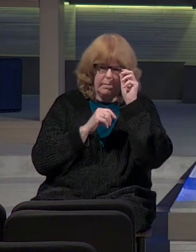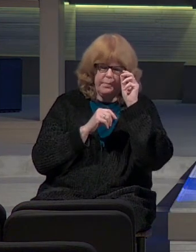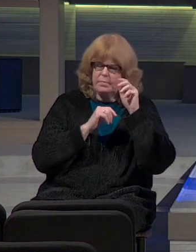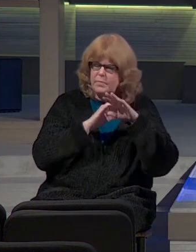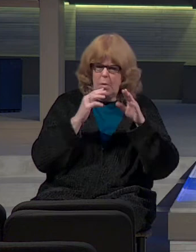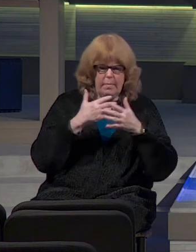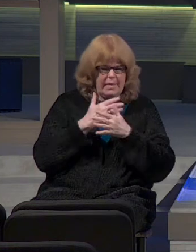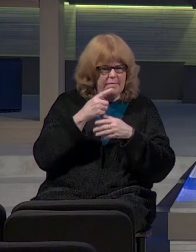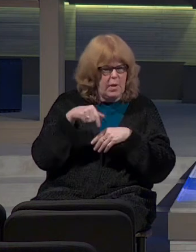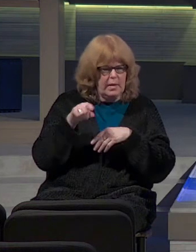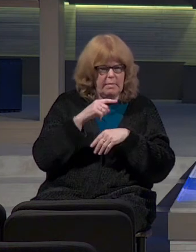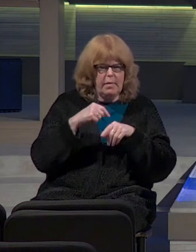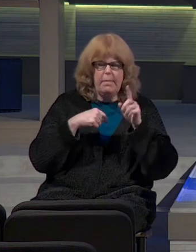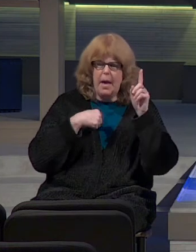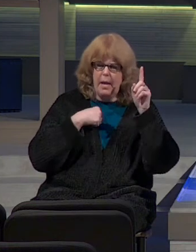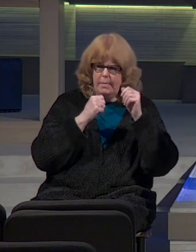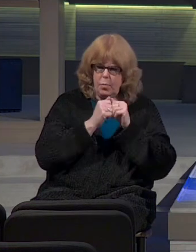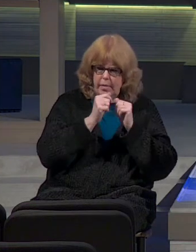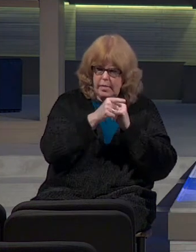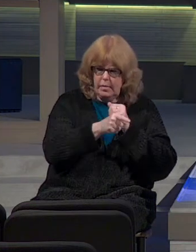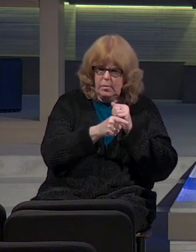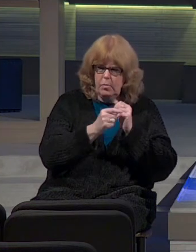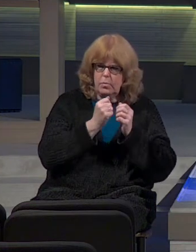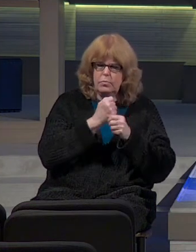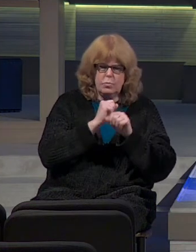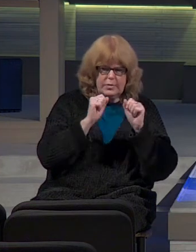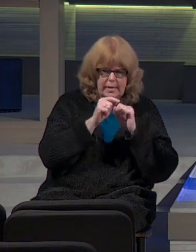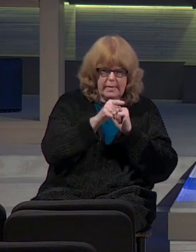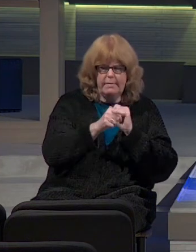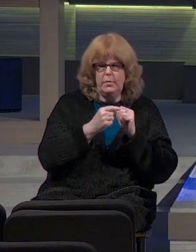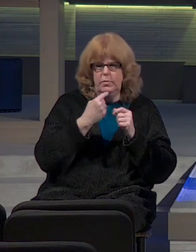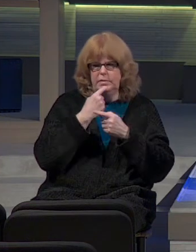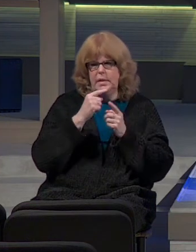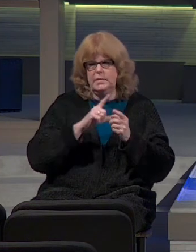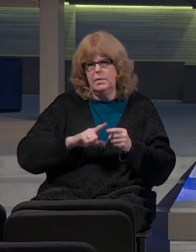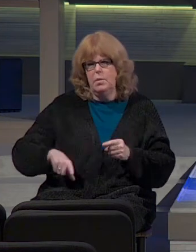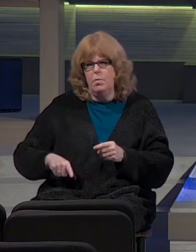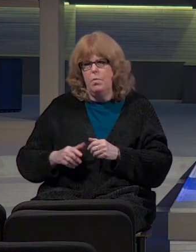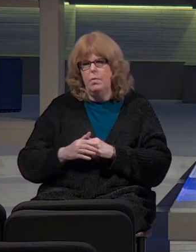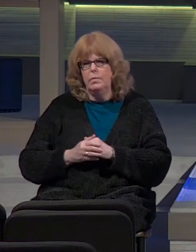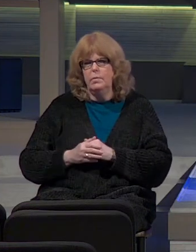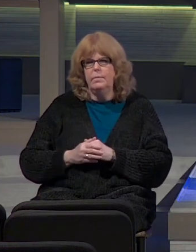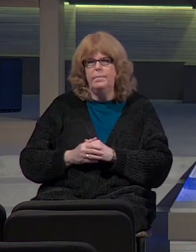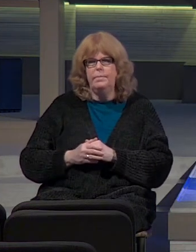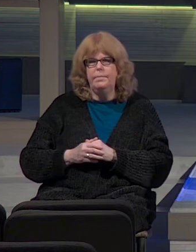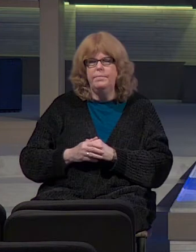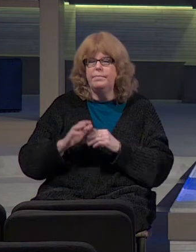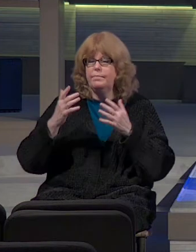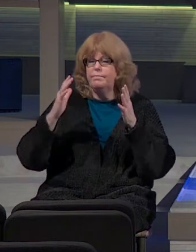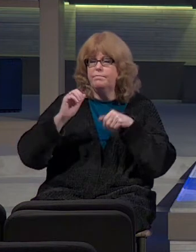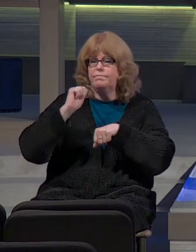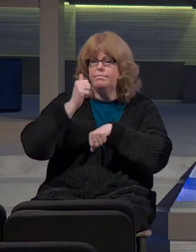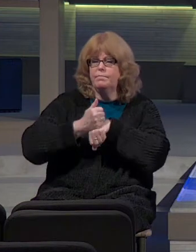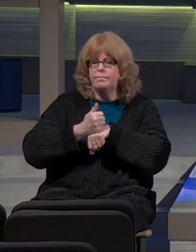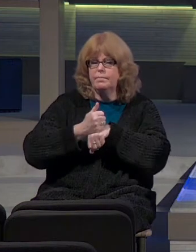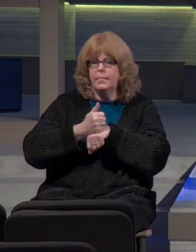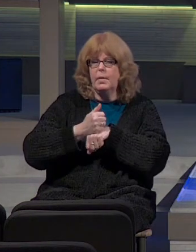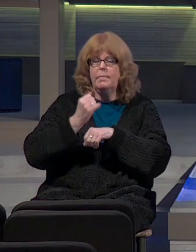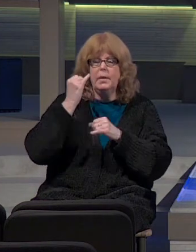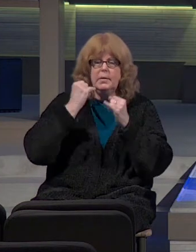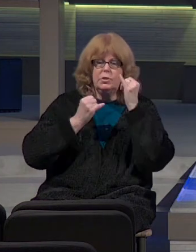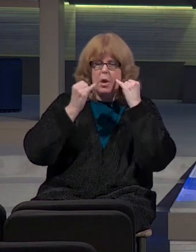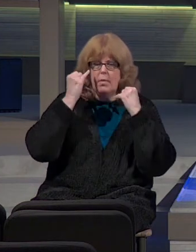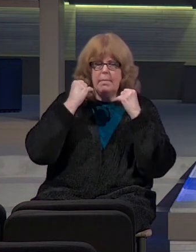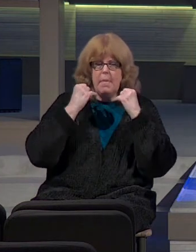be afraid of them, for I am with you to deliver you, declares the Lord. Already set up is that Jeremiah,